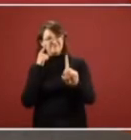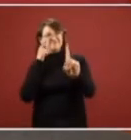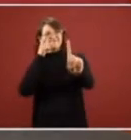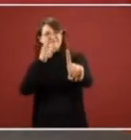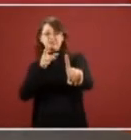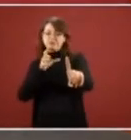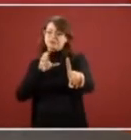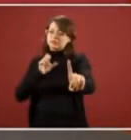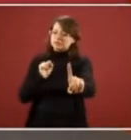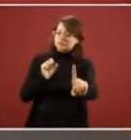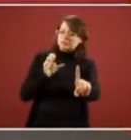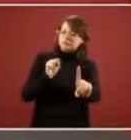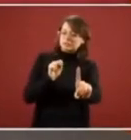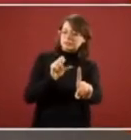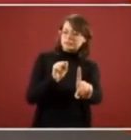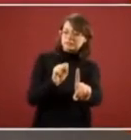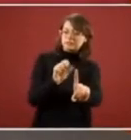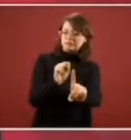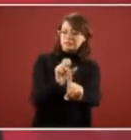helped